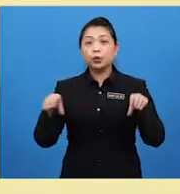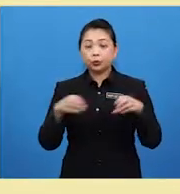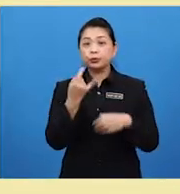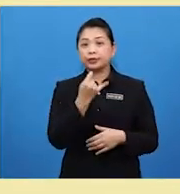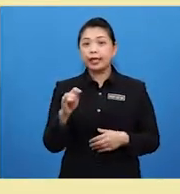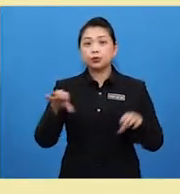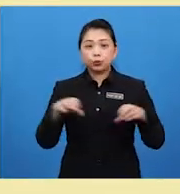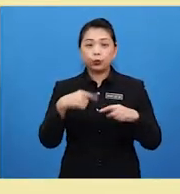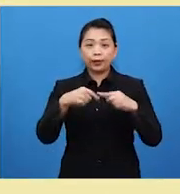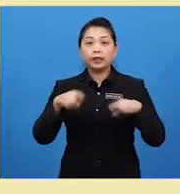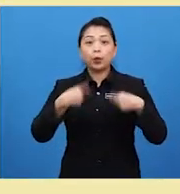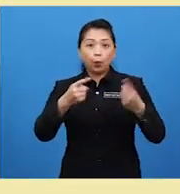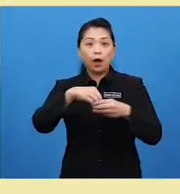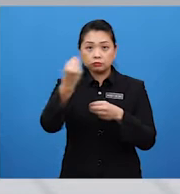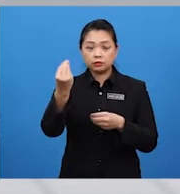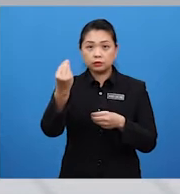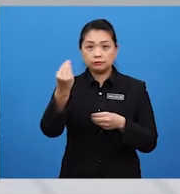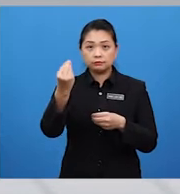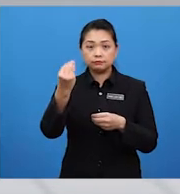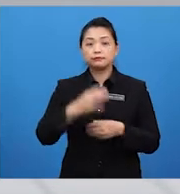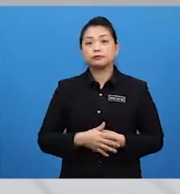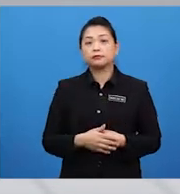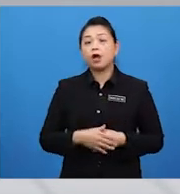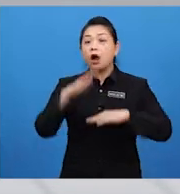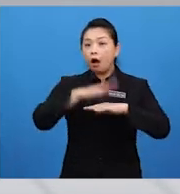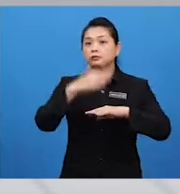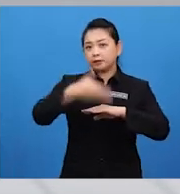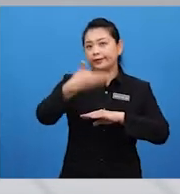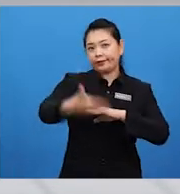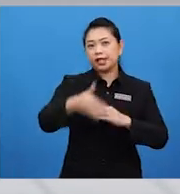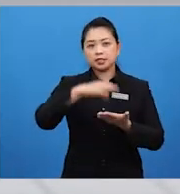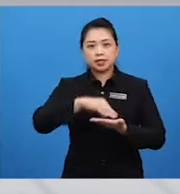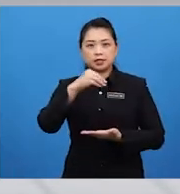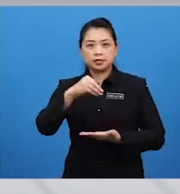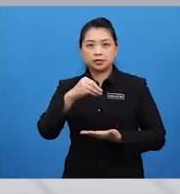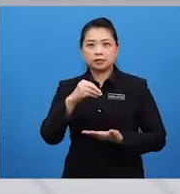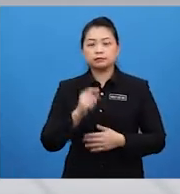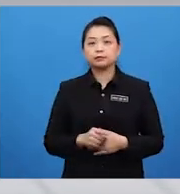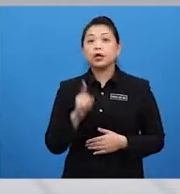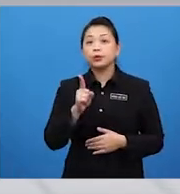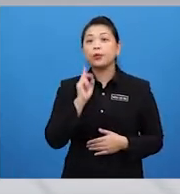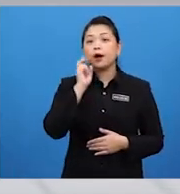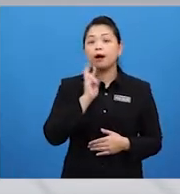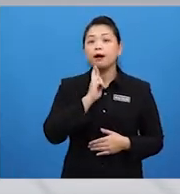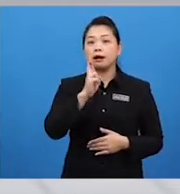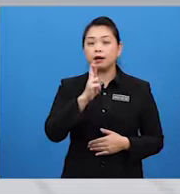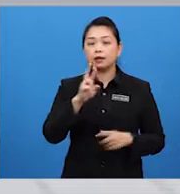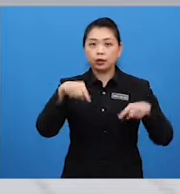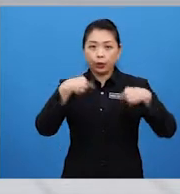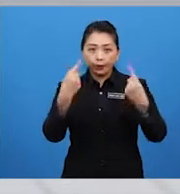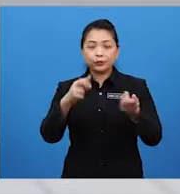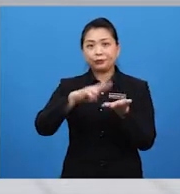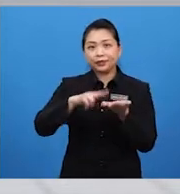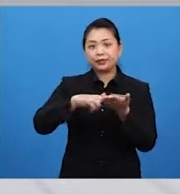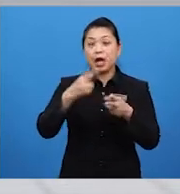when they go out? On the next lesson, you are going to read short